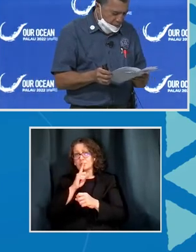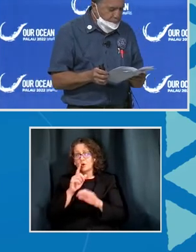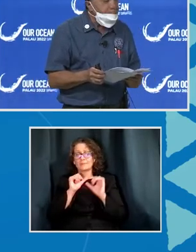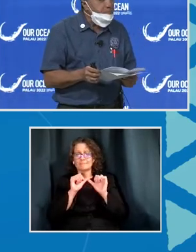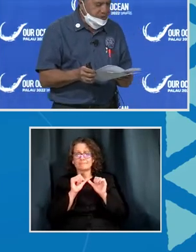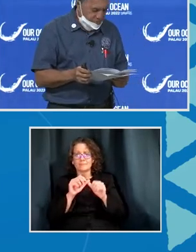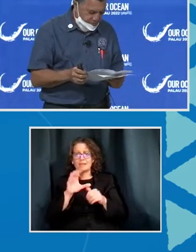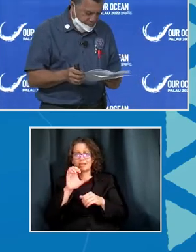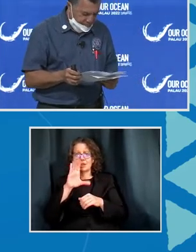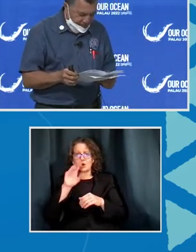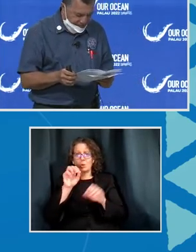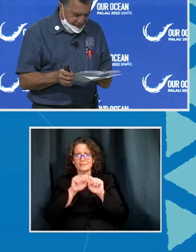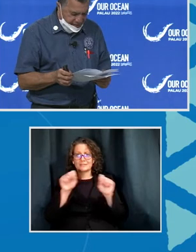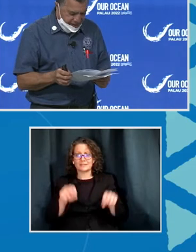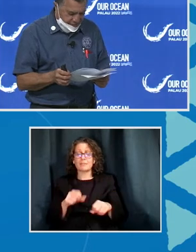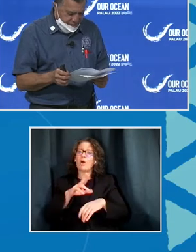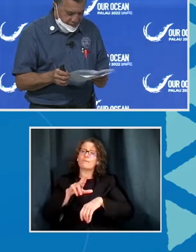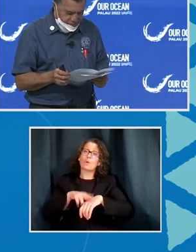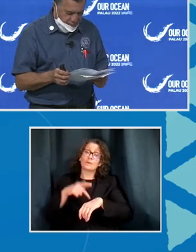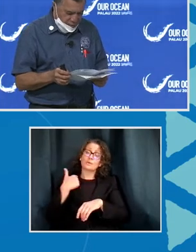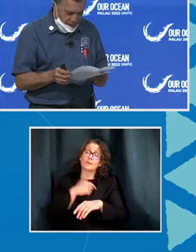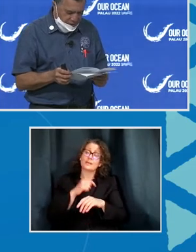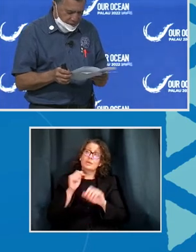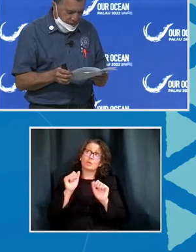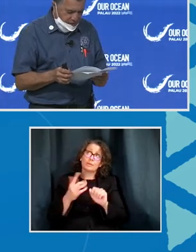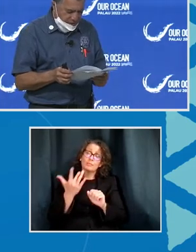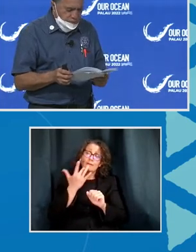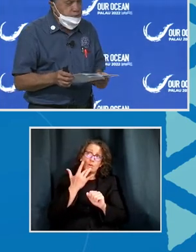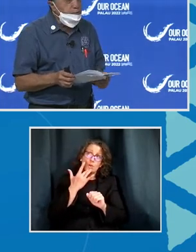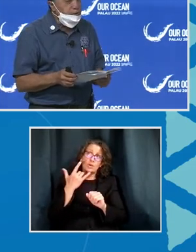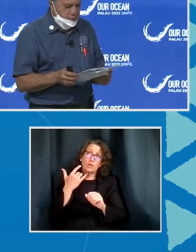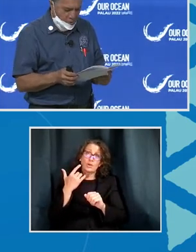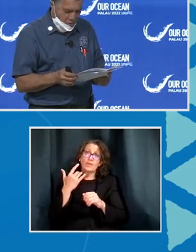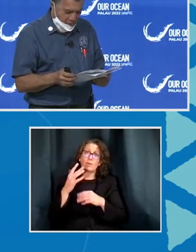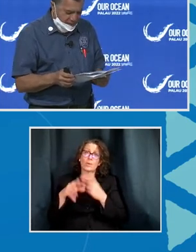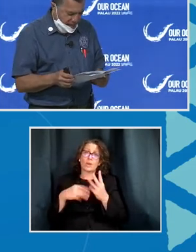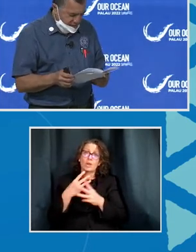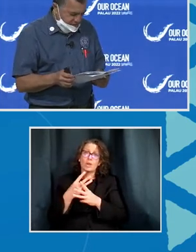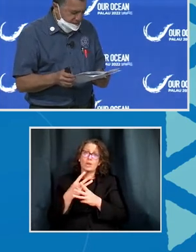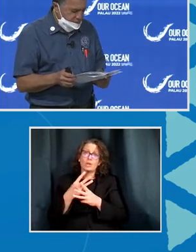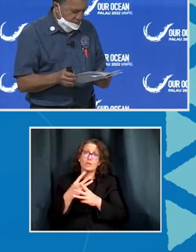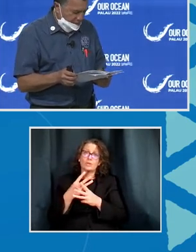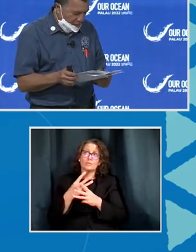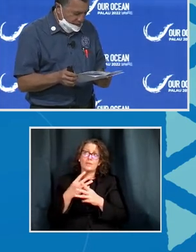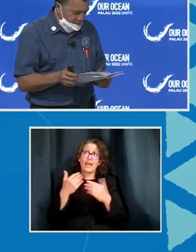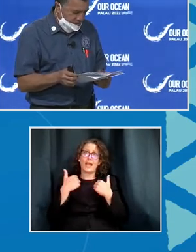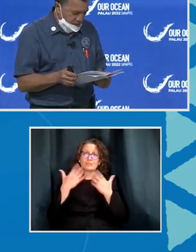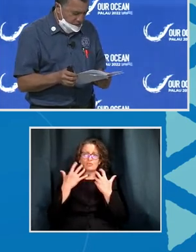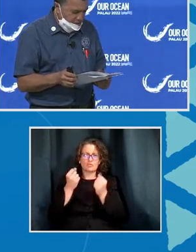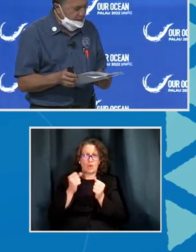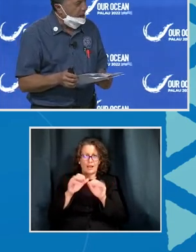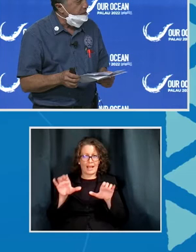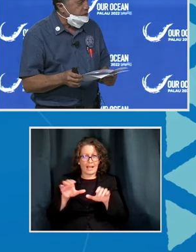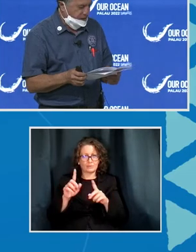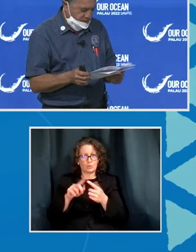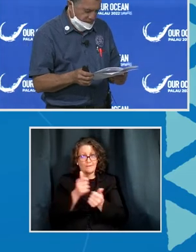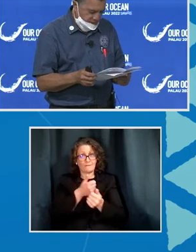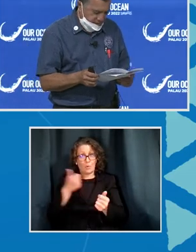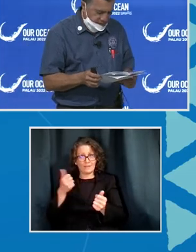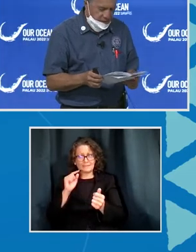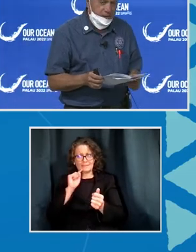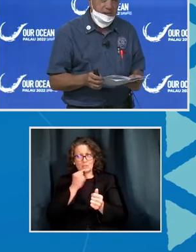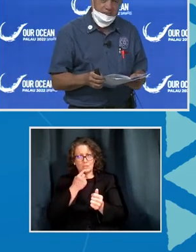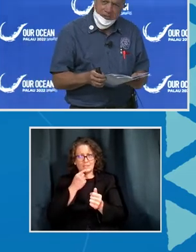course, we could much prefer that the world took strong actions to avoid serious climate